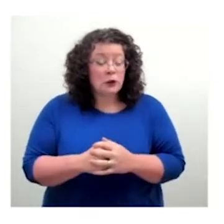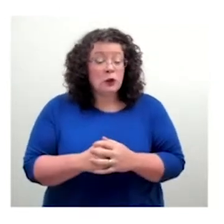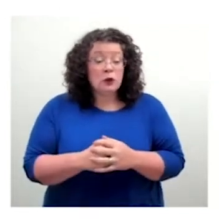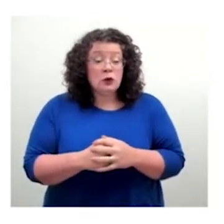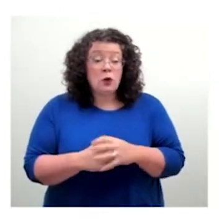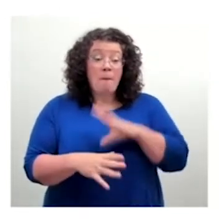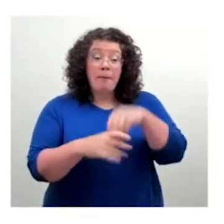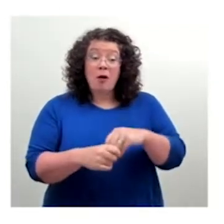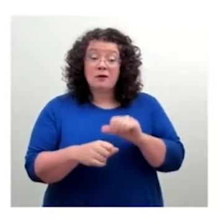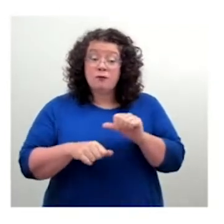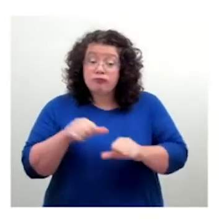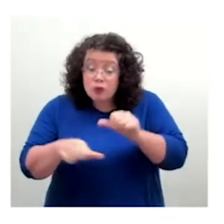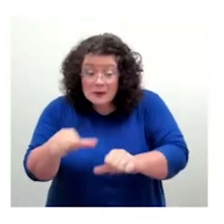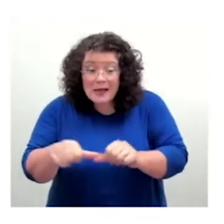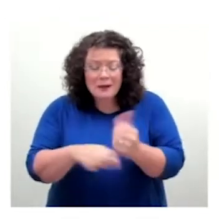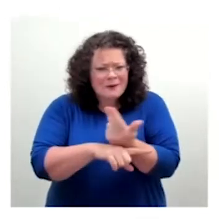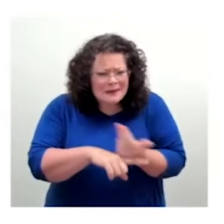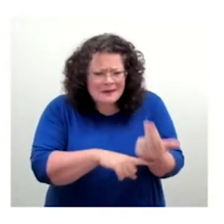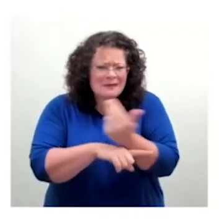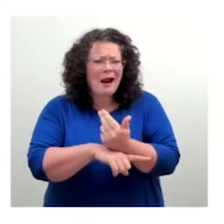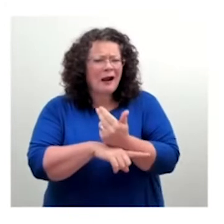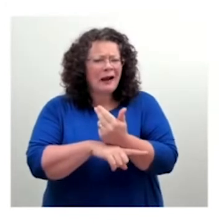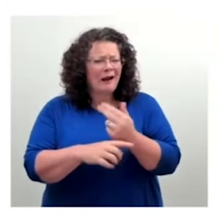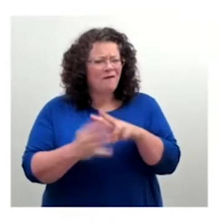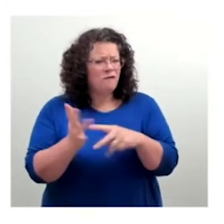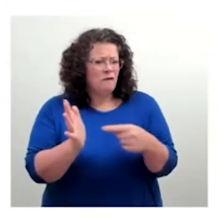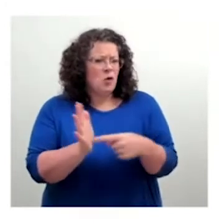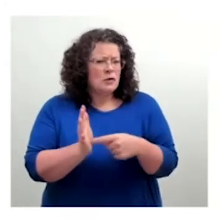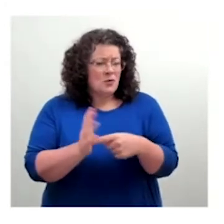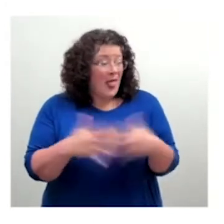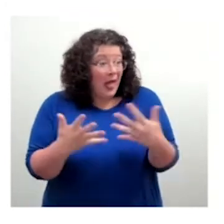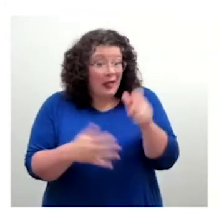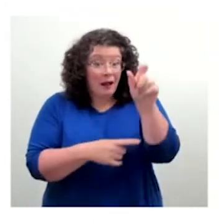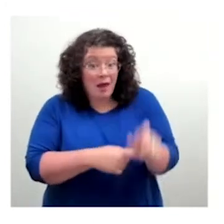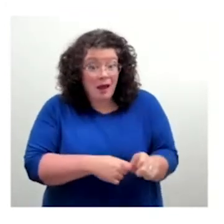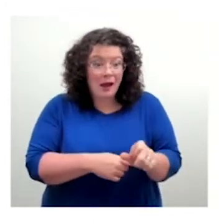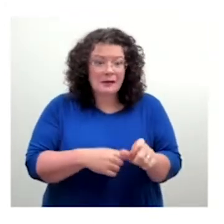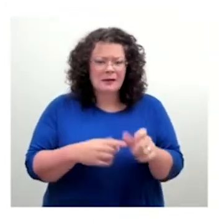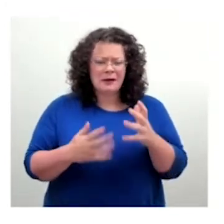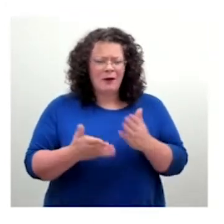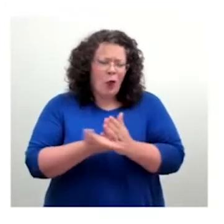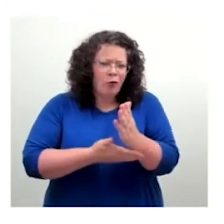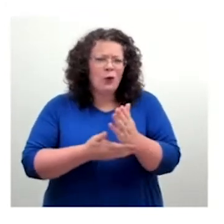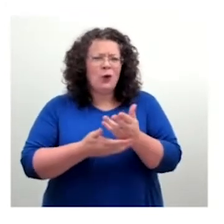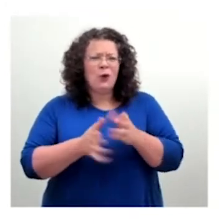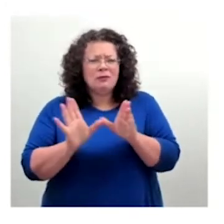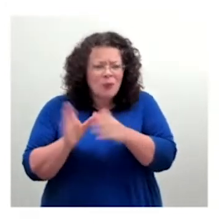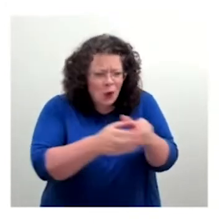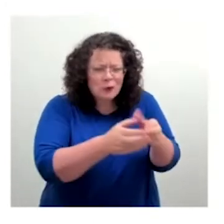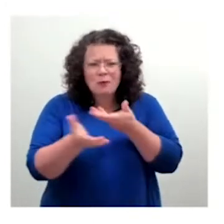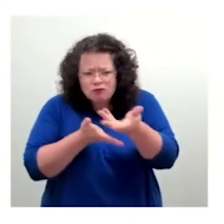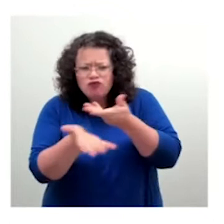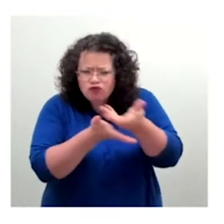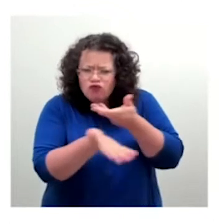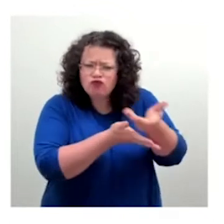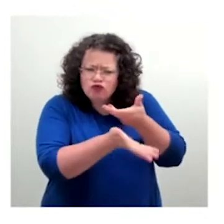evaluate, first of all, their emotionality, you know, and to establish a common vocabulary